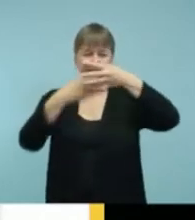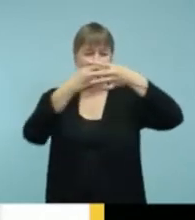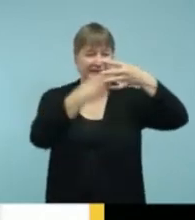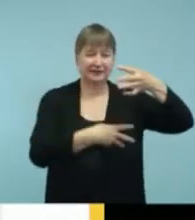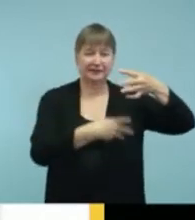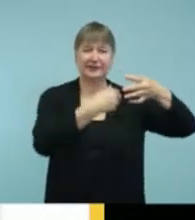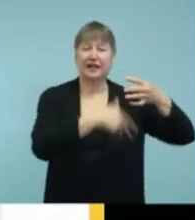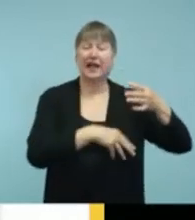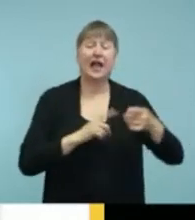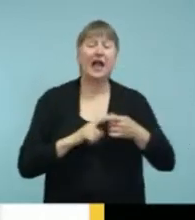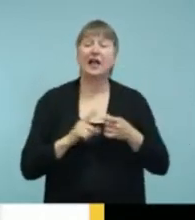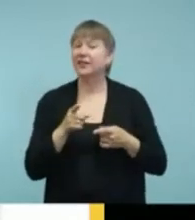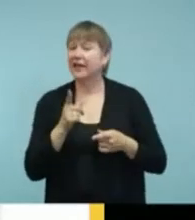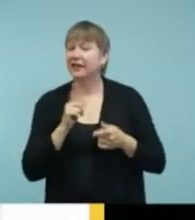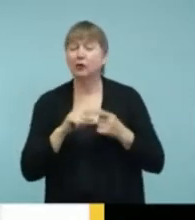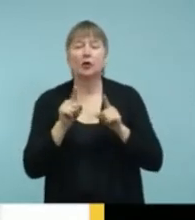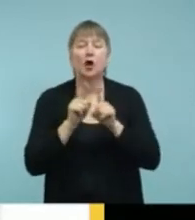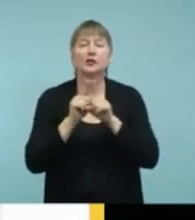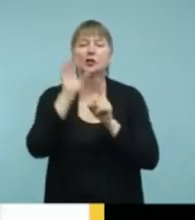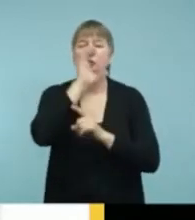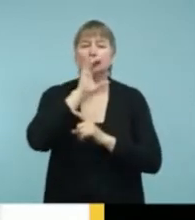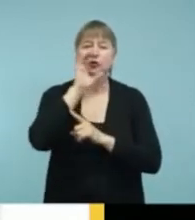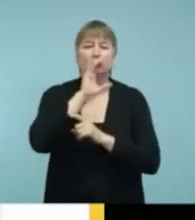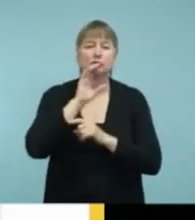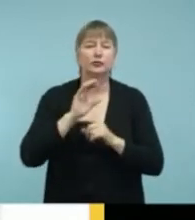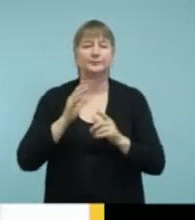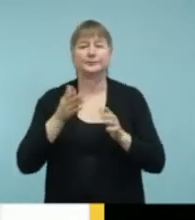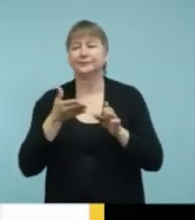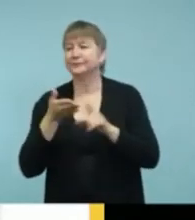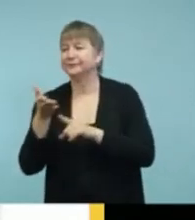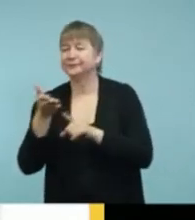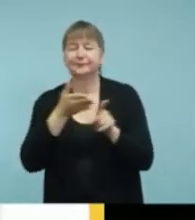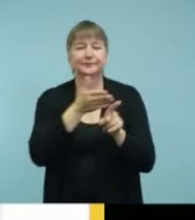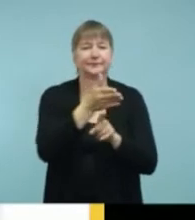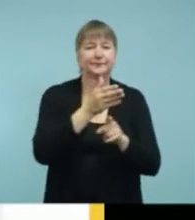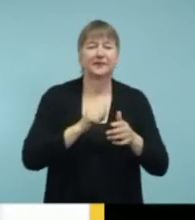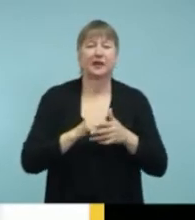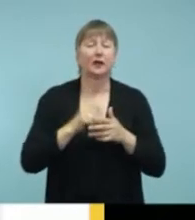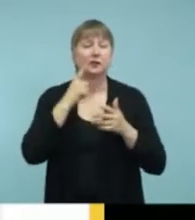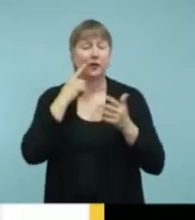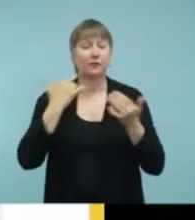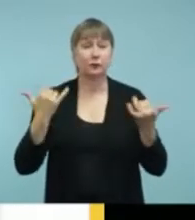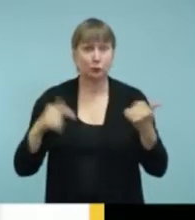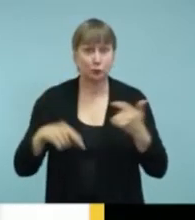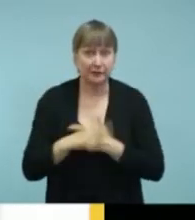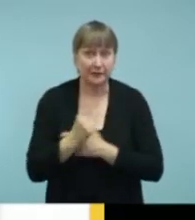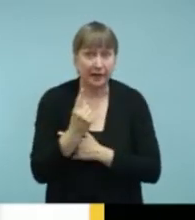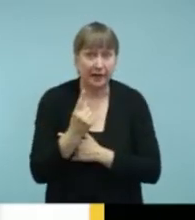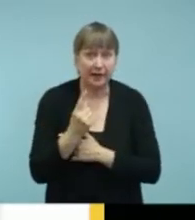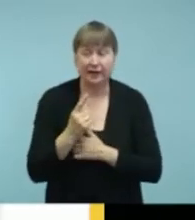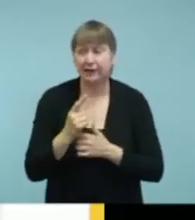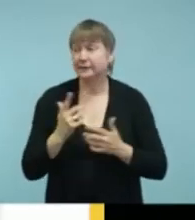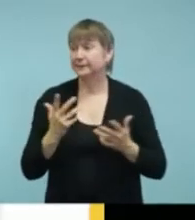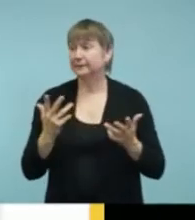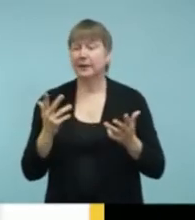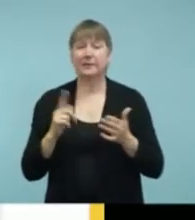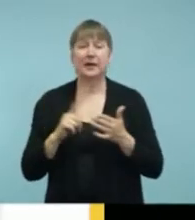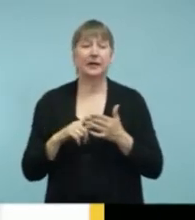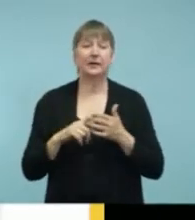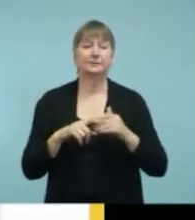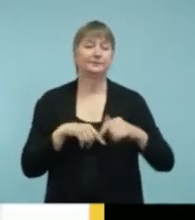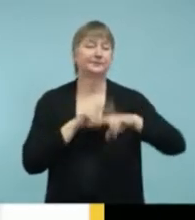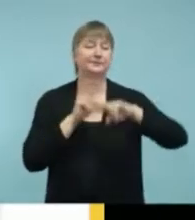search them by tags. So for purposes of like today's presentation, you might want to use the hashtag